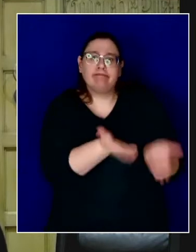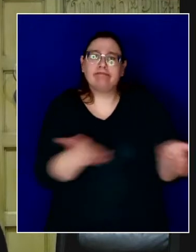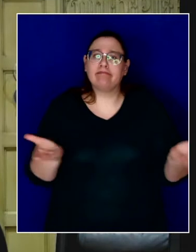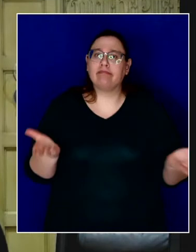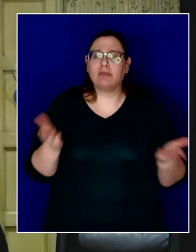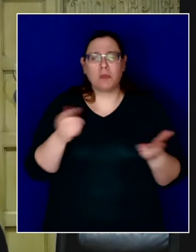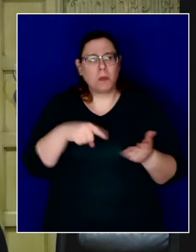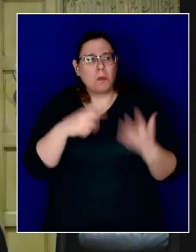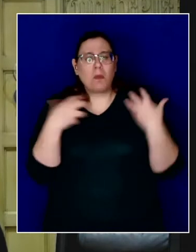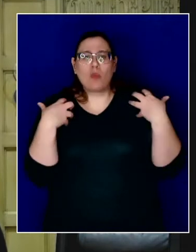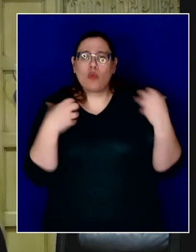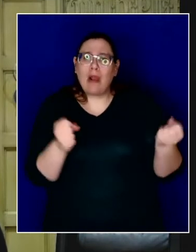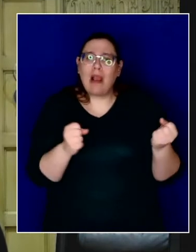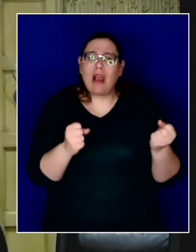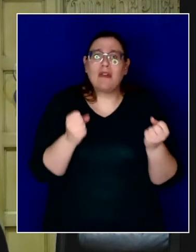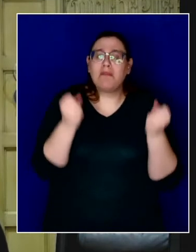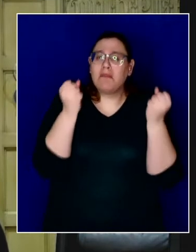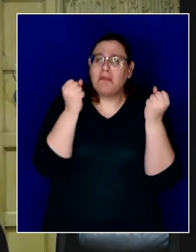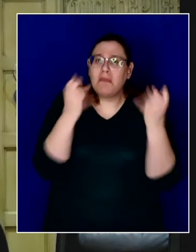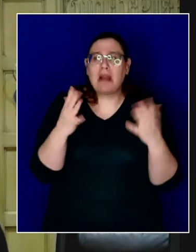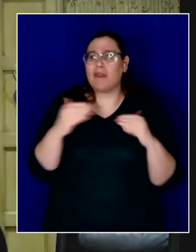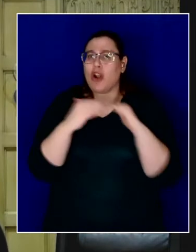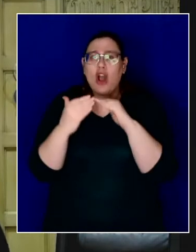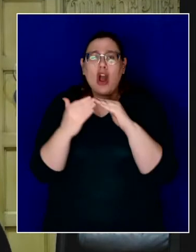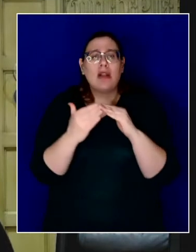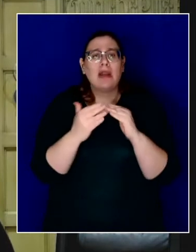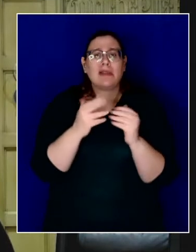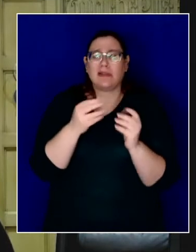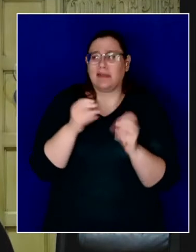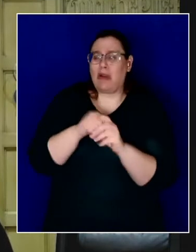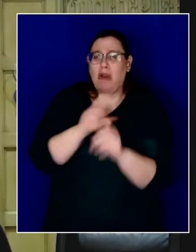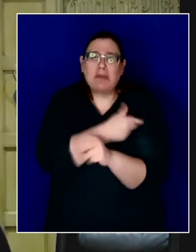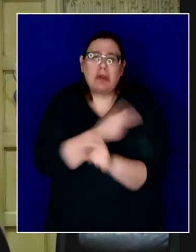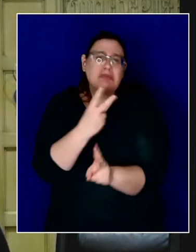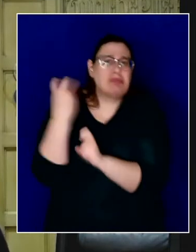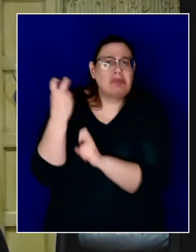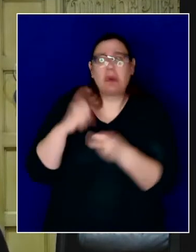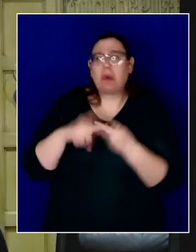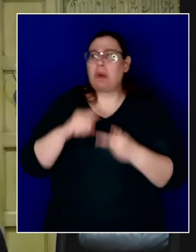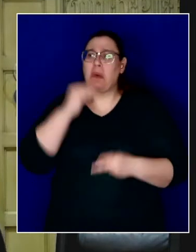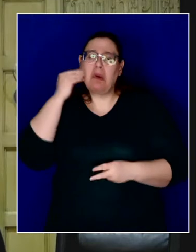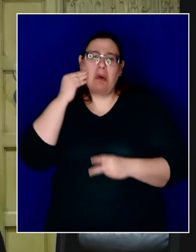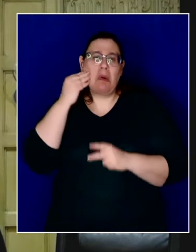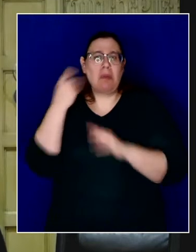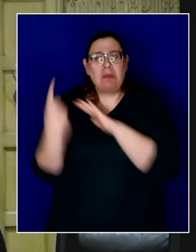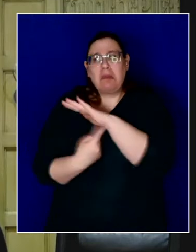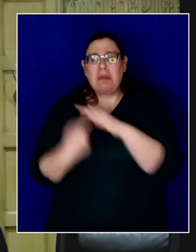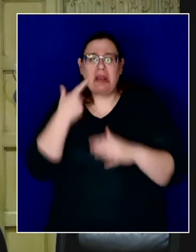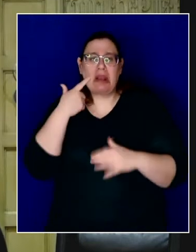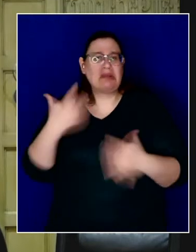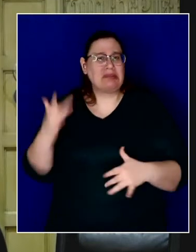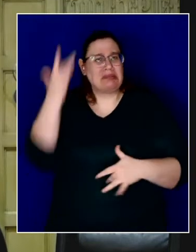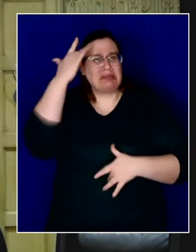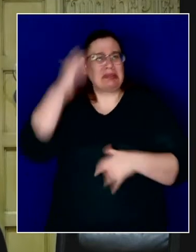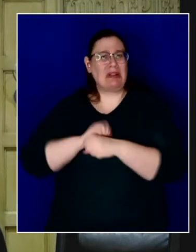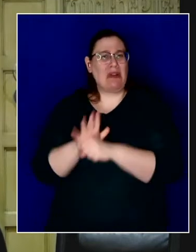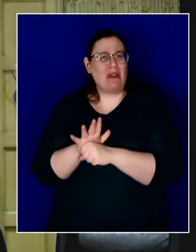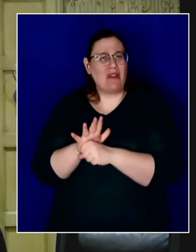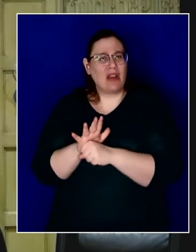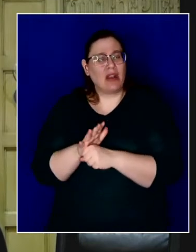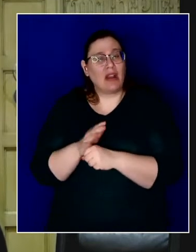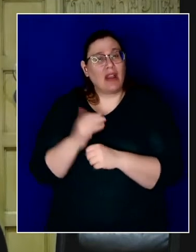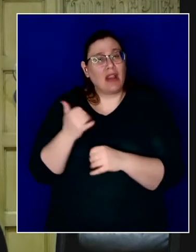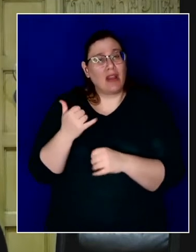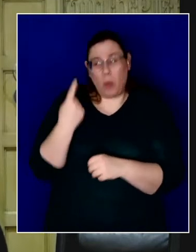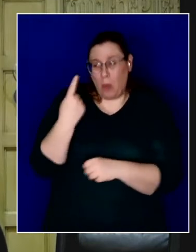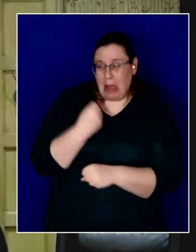hospitalized or home isolated because of COVID-19. Never has a year asked so much of us, and never